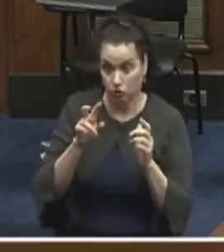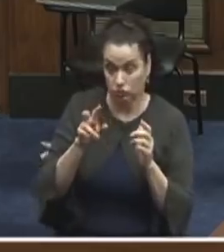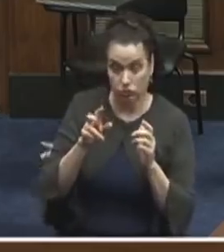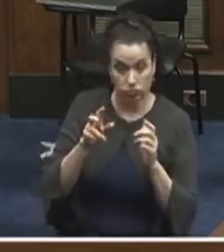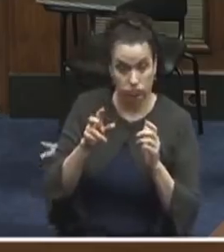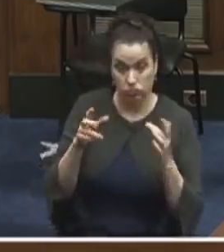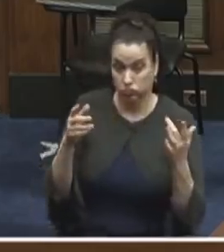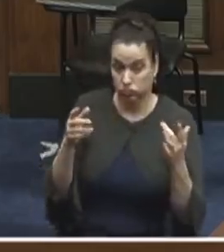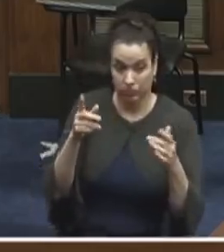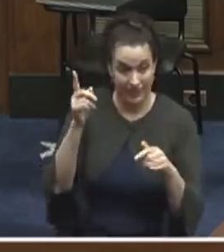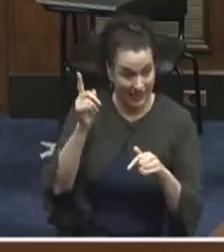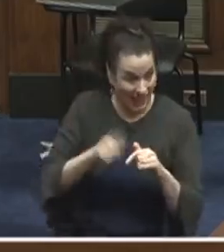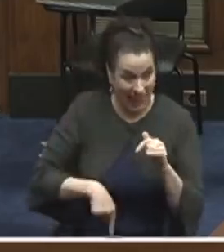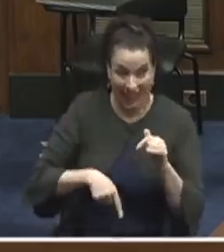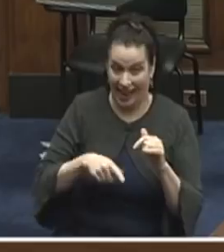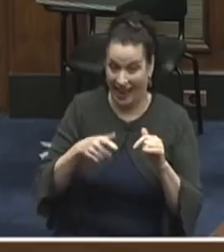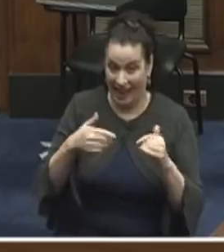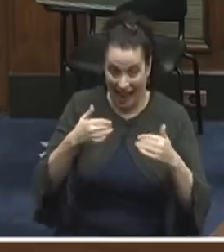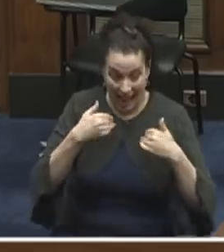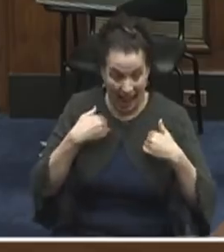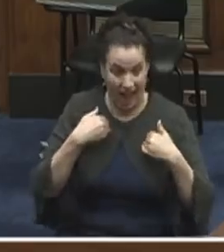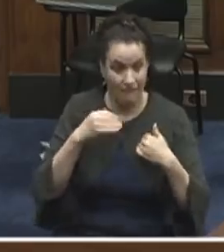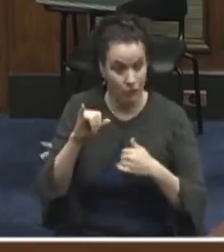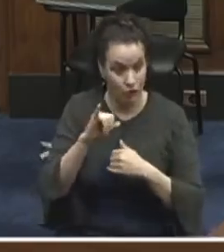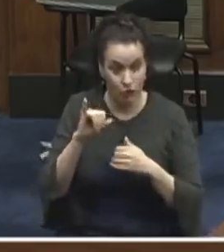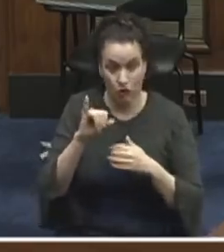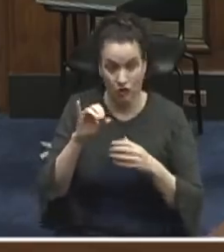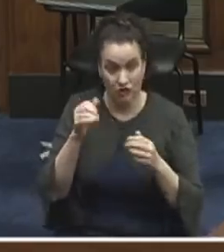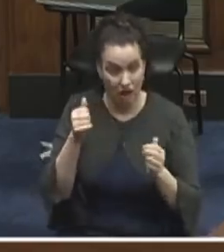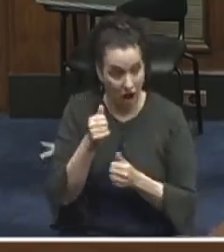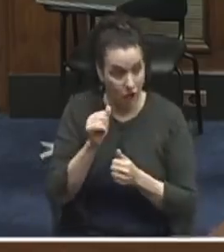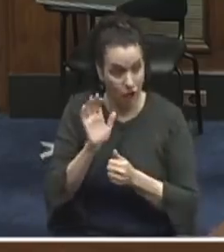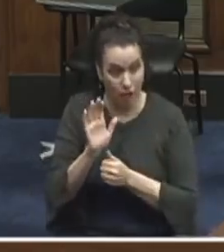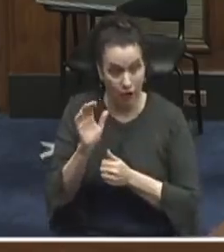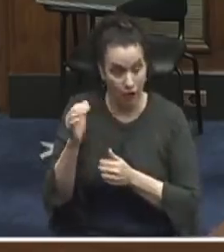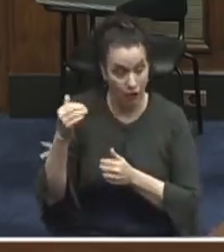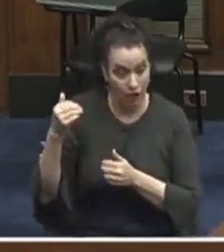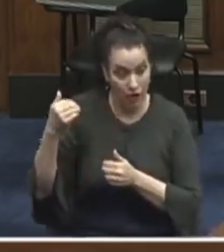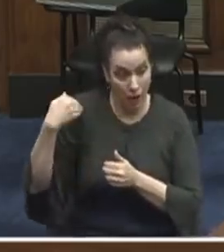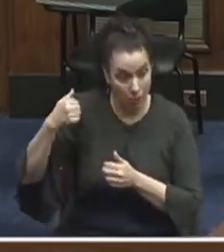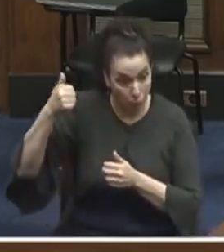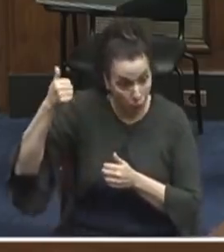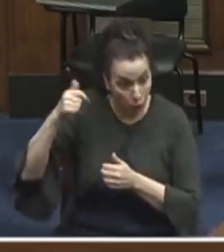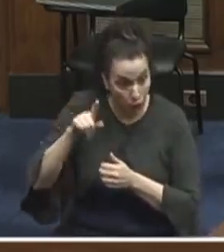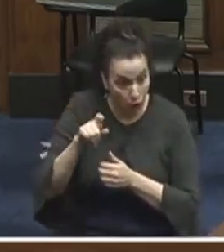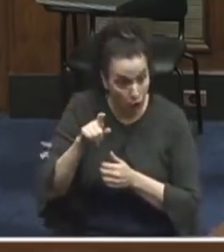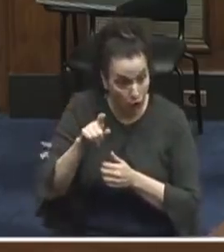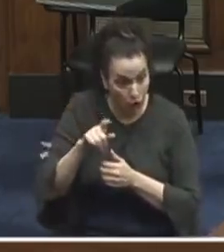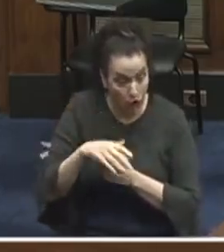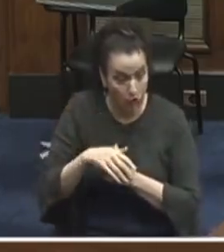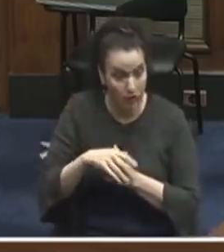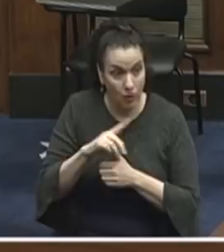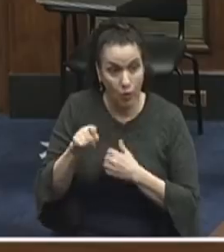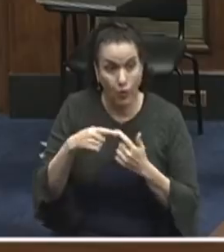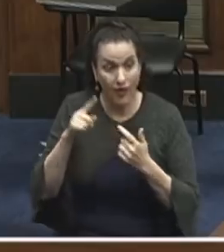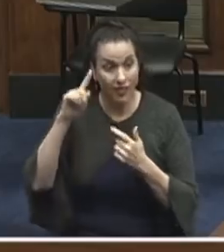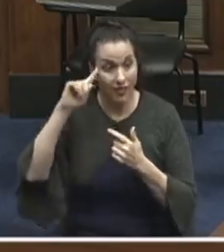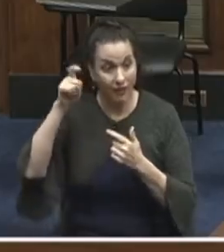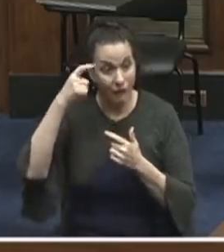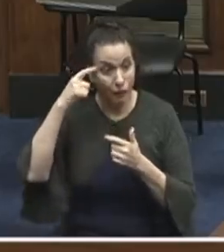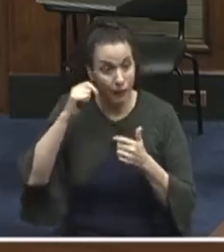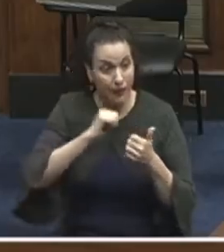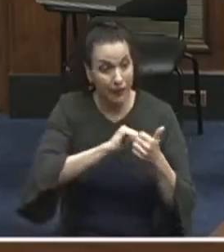Because as I read this, I'm a political science major. When the government competes against